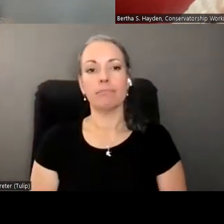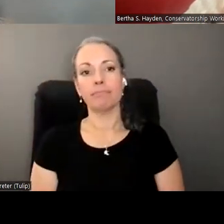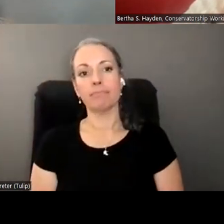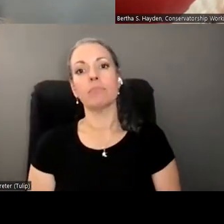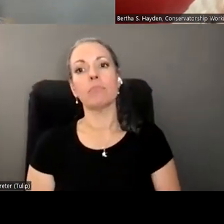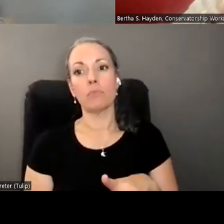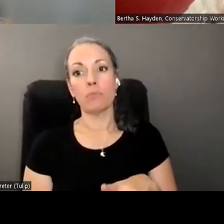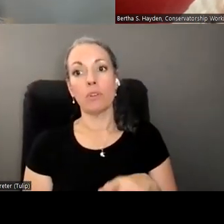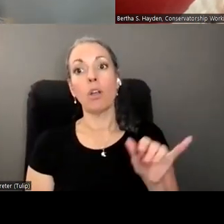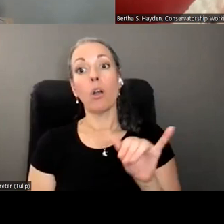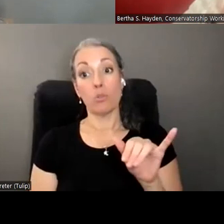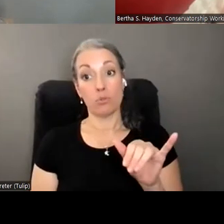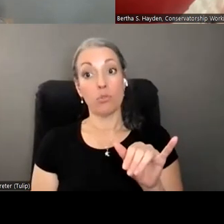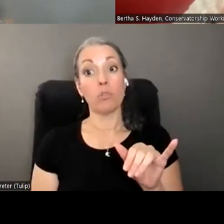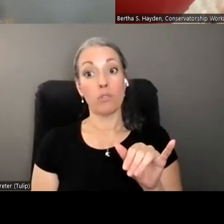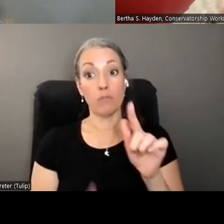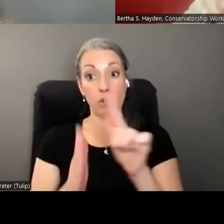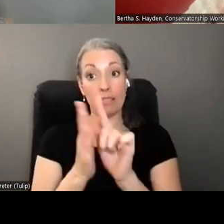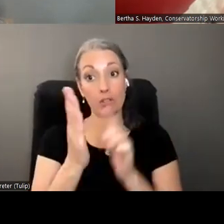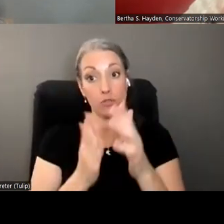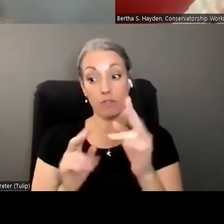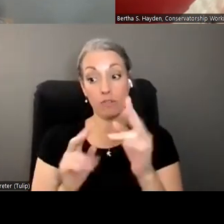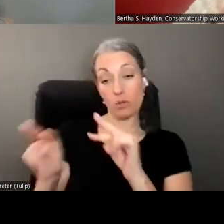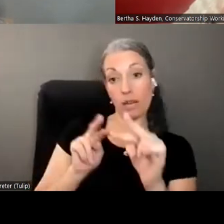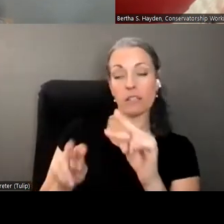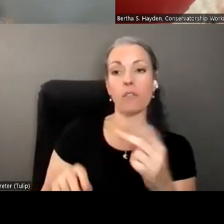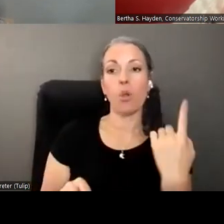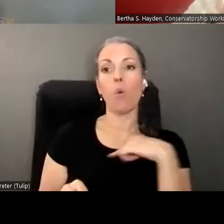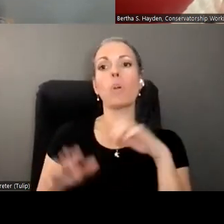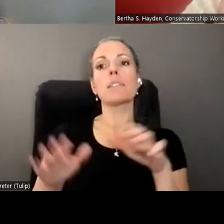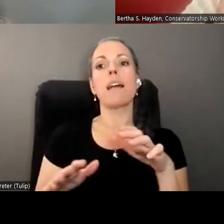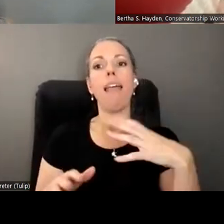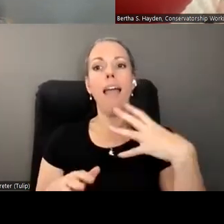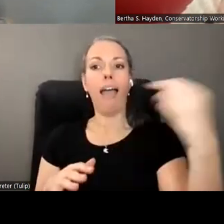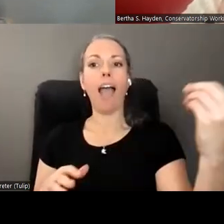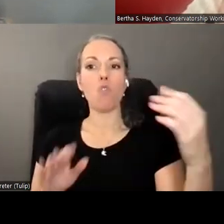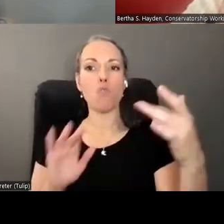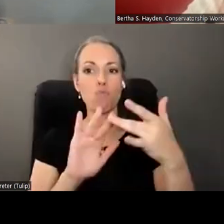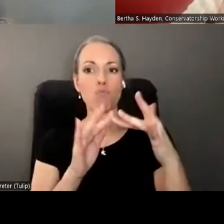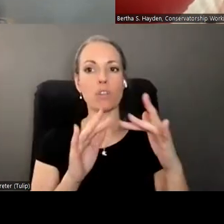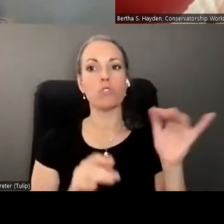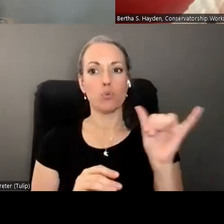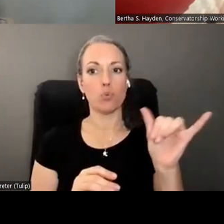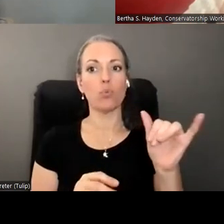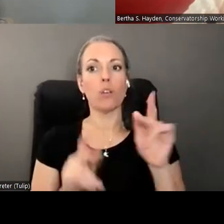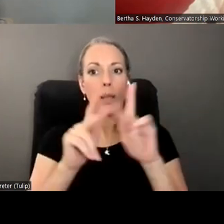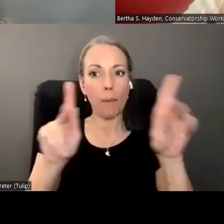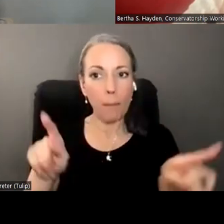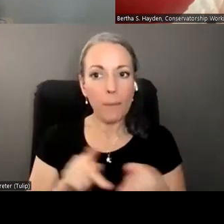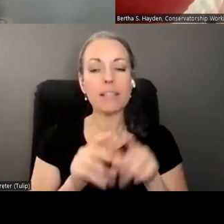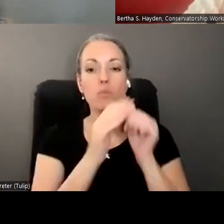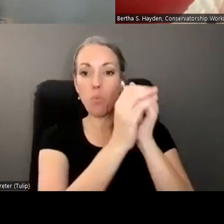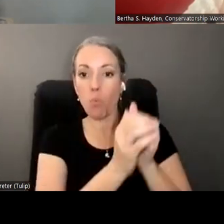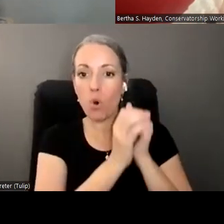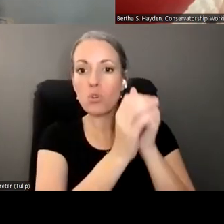just add anecdotally from legal services perspective we've we've done a lot of outreach to places of places of worship or